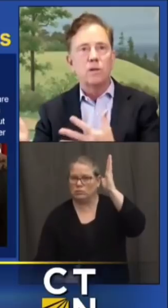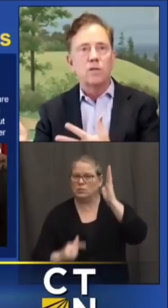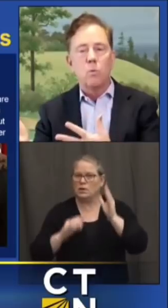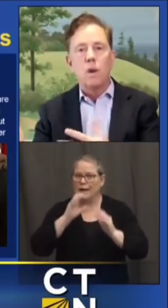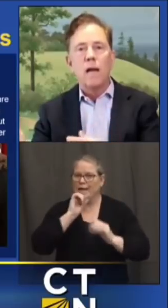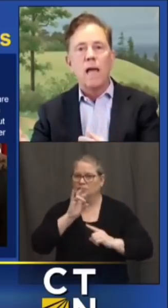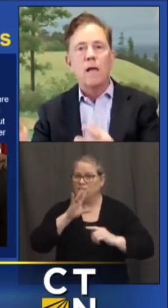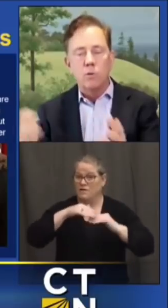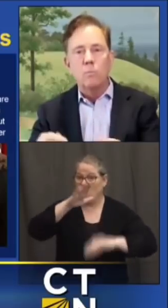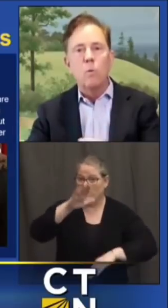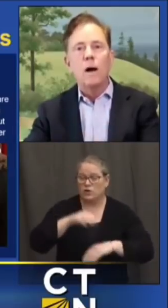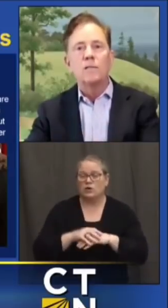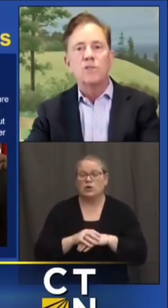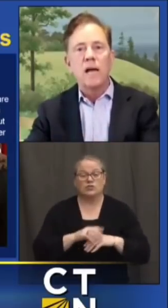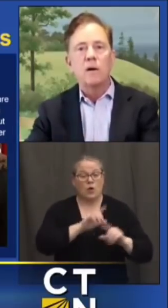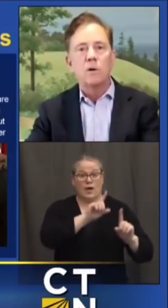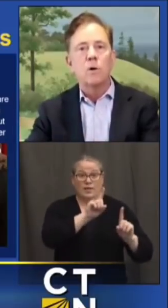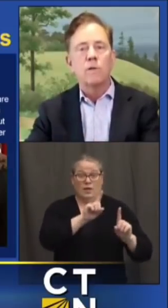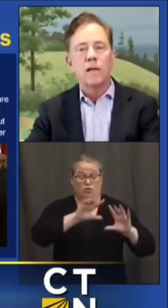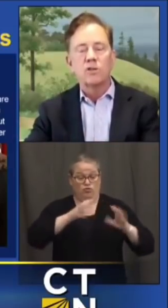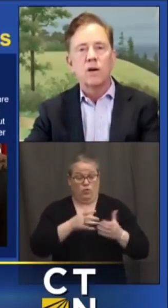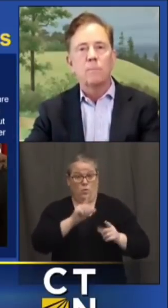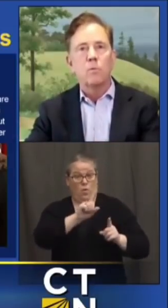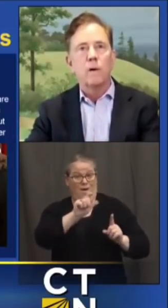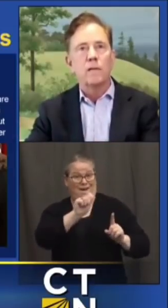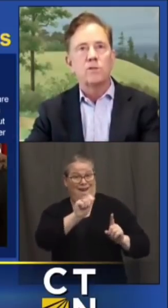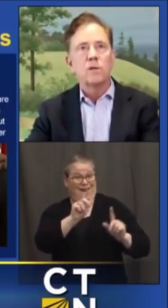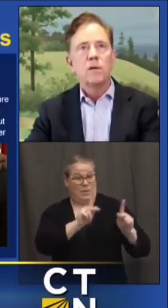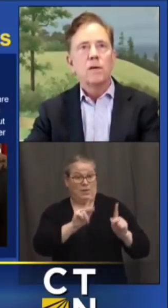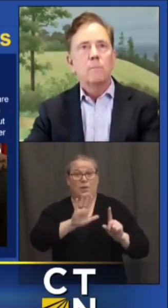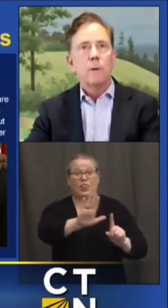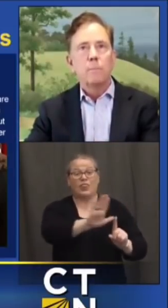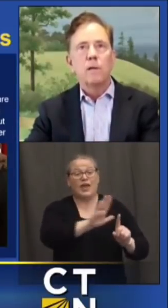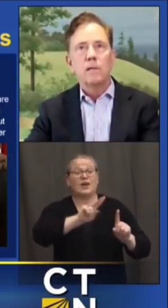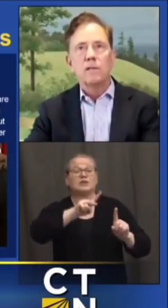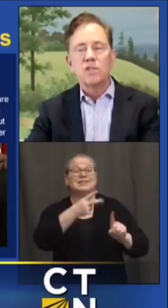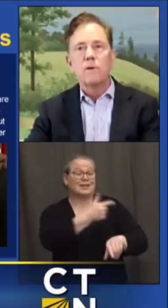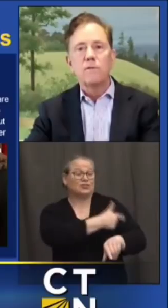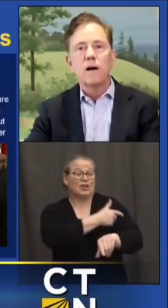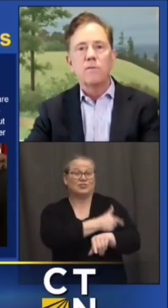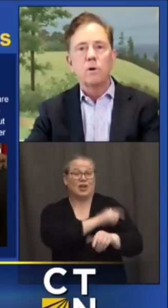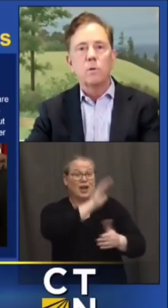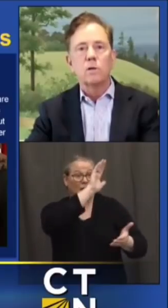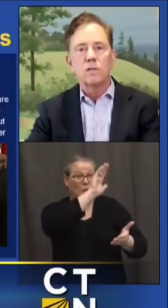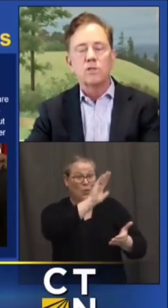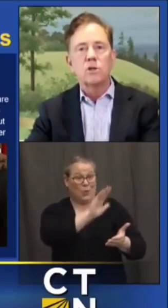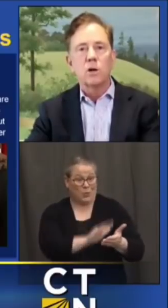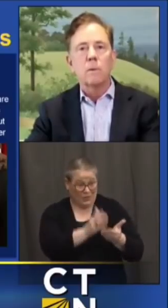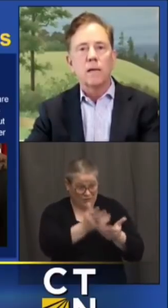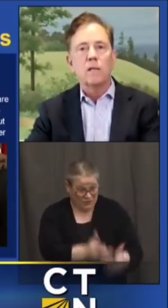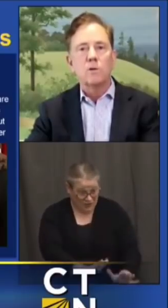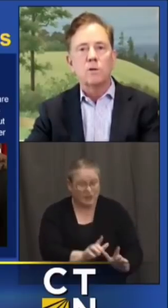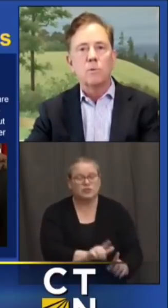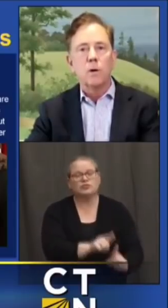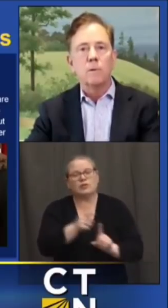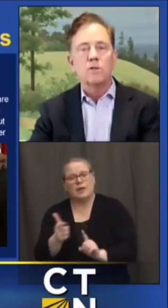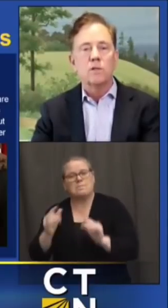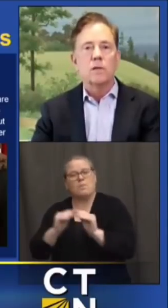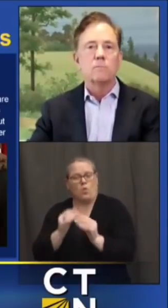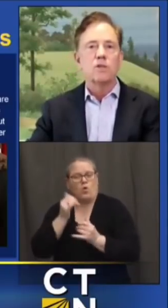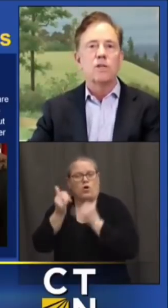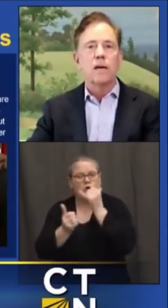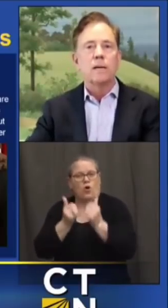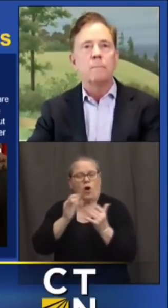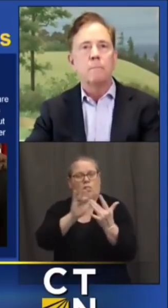h if the 1a group winds down over the next couple of weeks people in uh 75 and older can start making those appointments